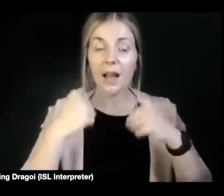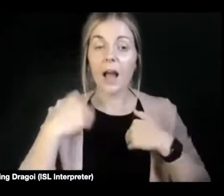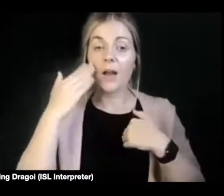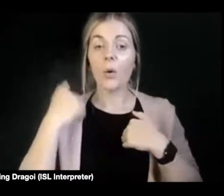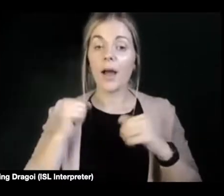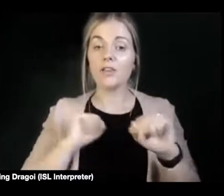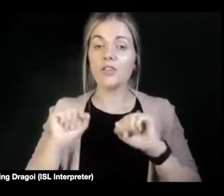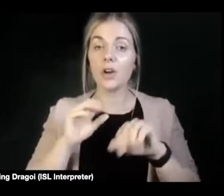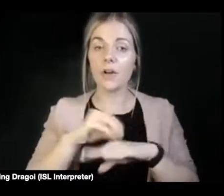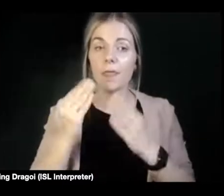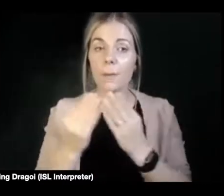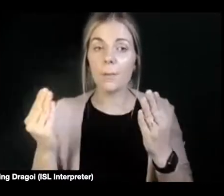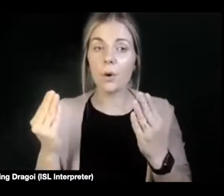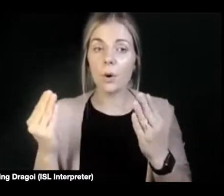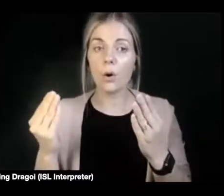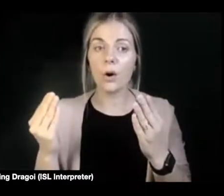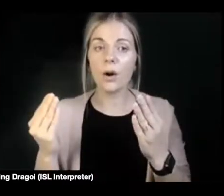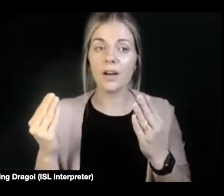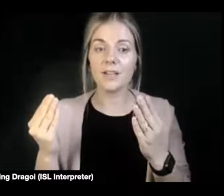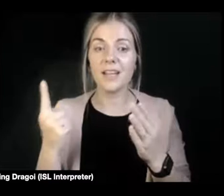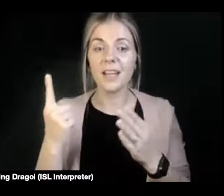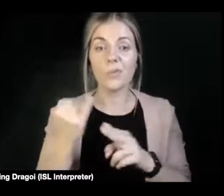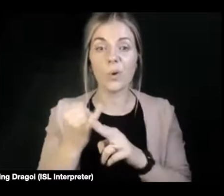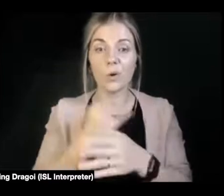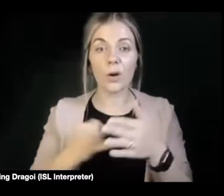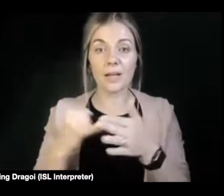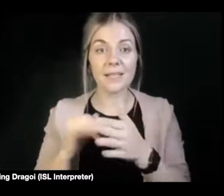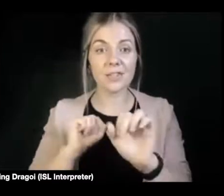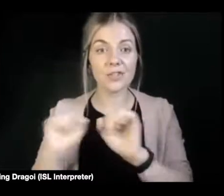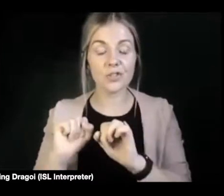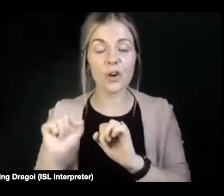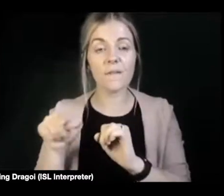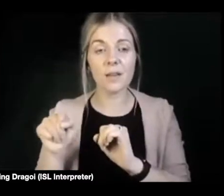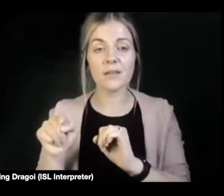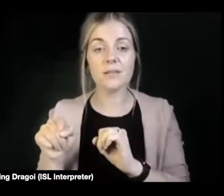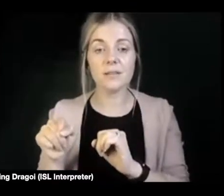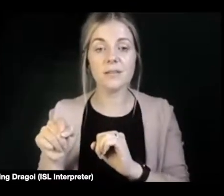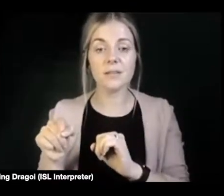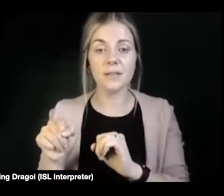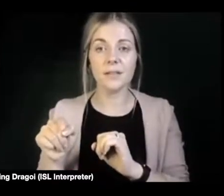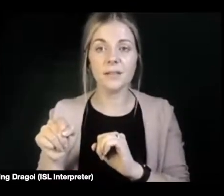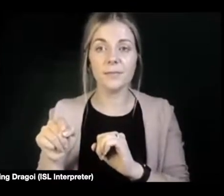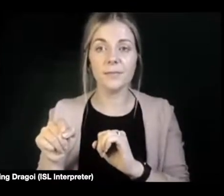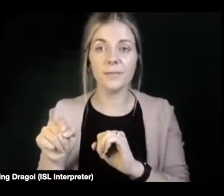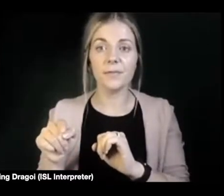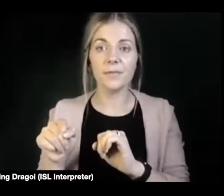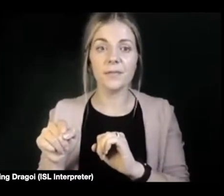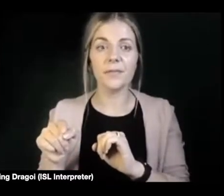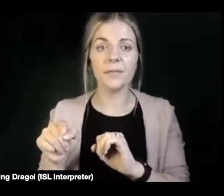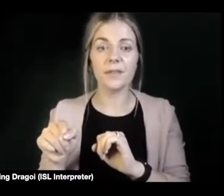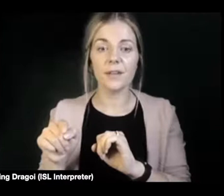Algebraic Service where I was the first director back in